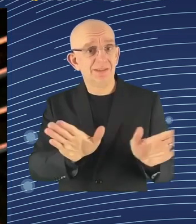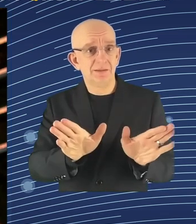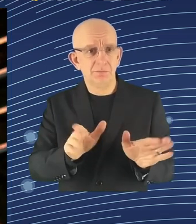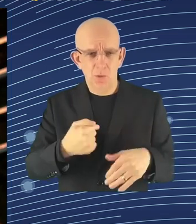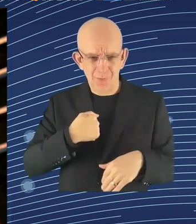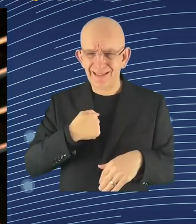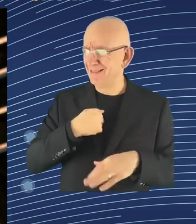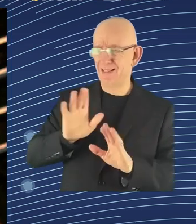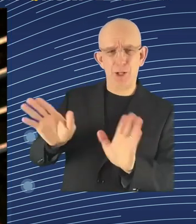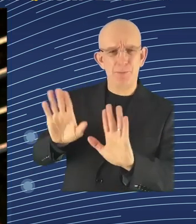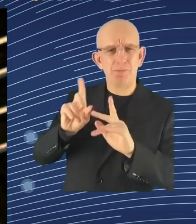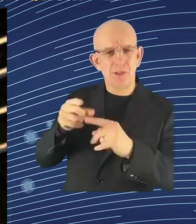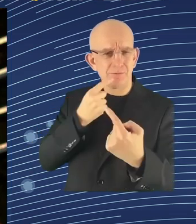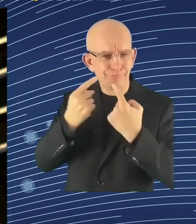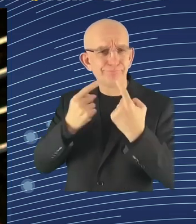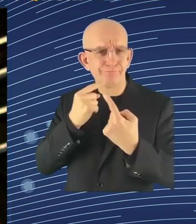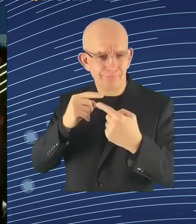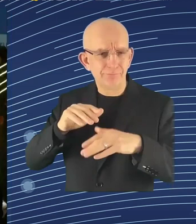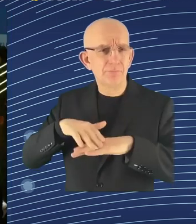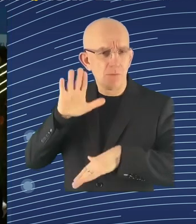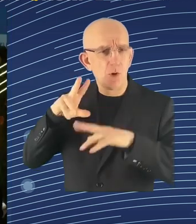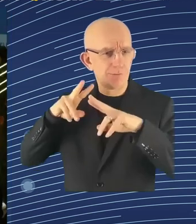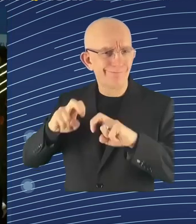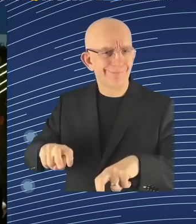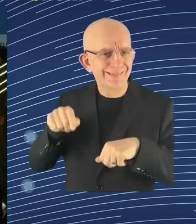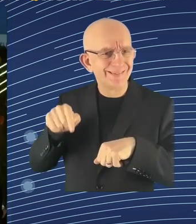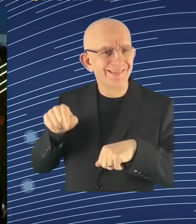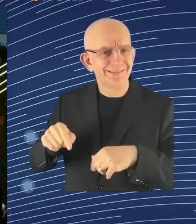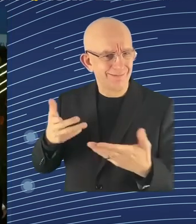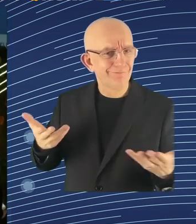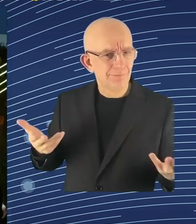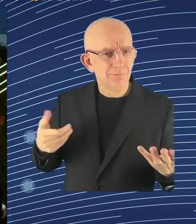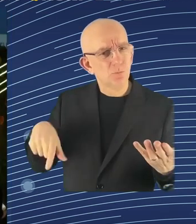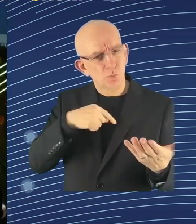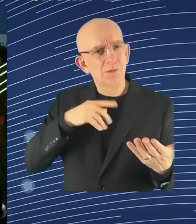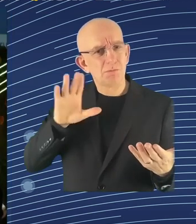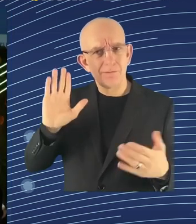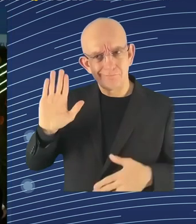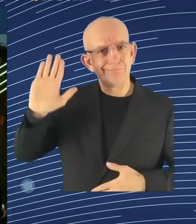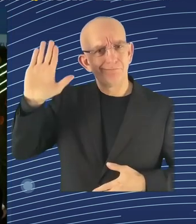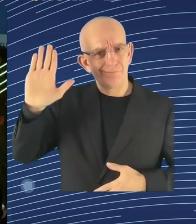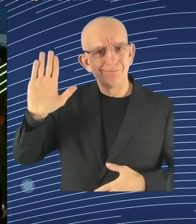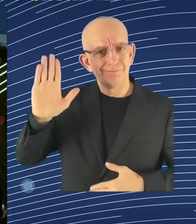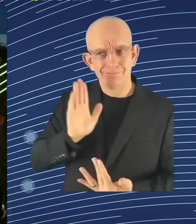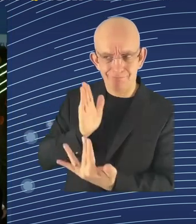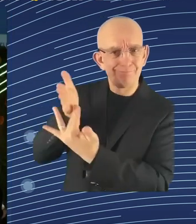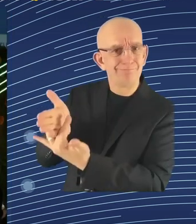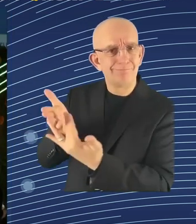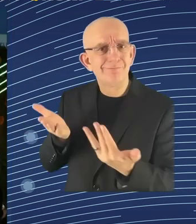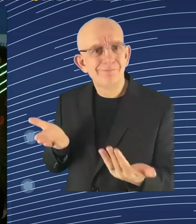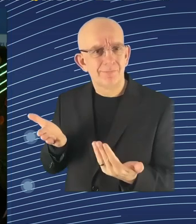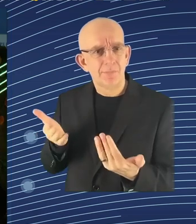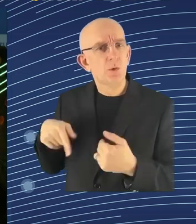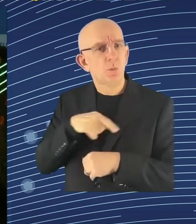becoming a new discussion now, I think. Excellent. We'll return to that point. Thank you very much. Moving on to Ms. Andres of the